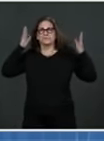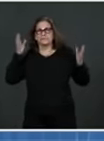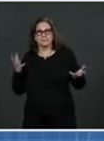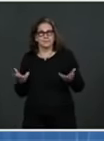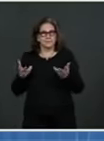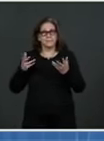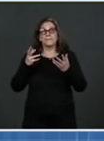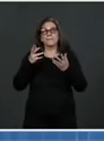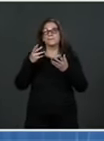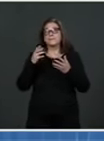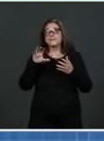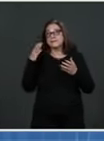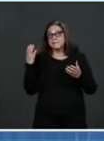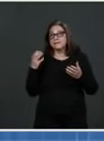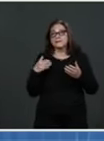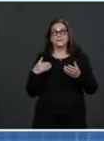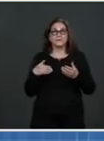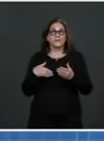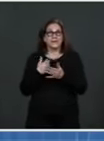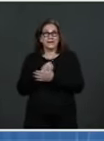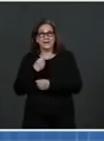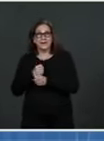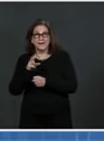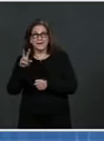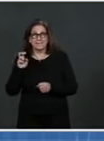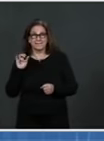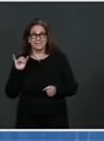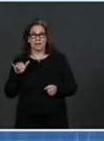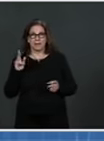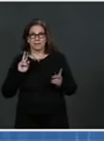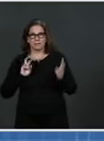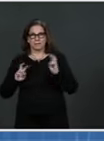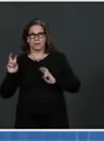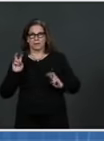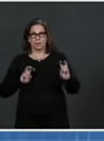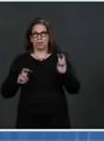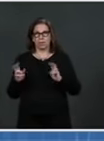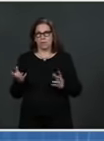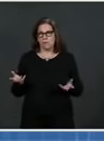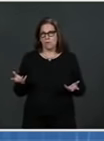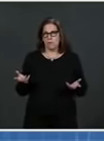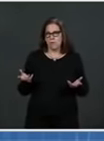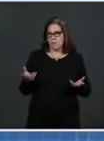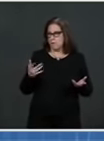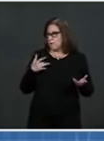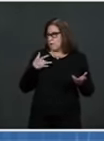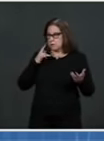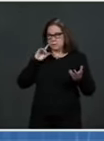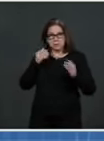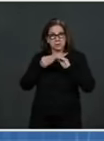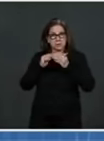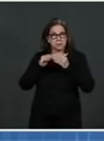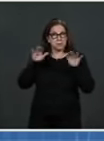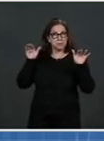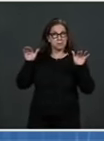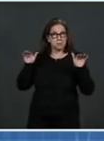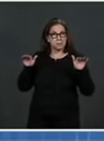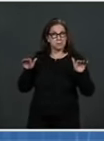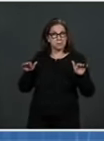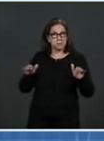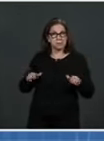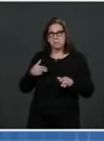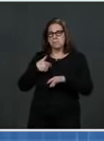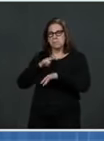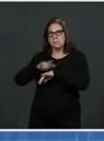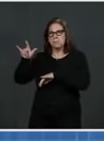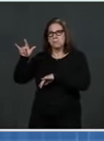advantage of what they perceived as a relative paucity of cases, a relative lull in where we were to take advantage of their